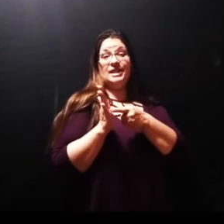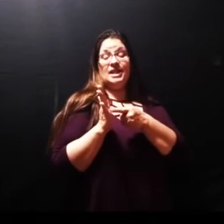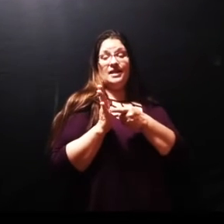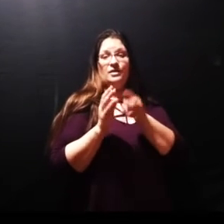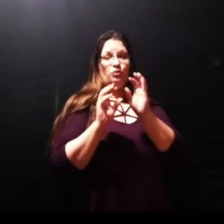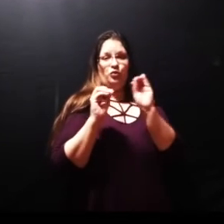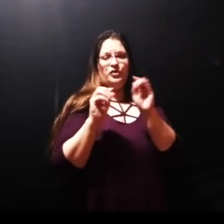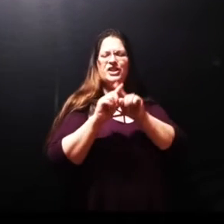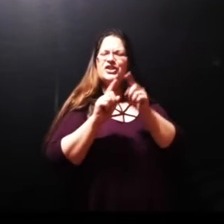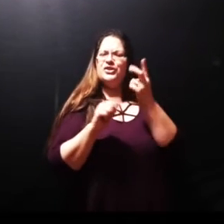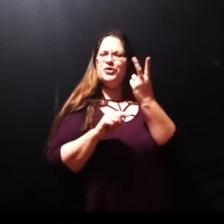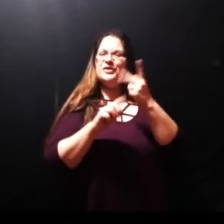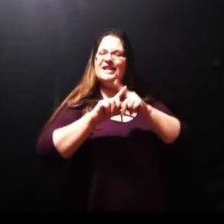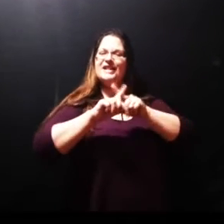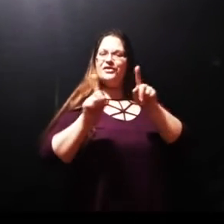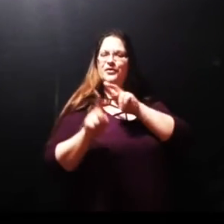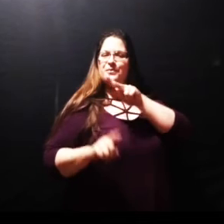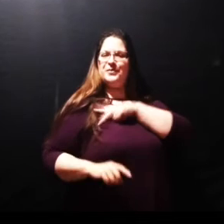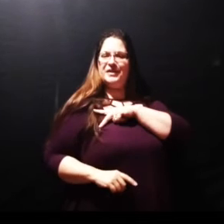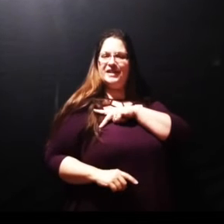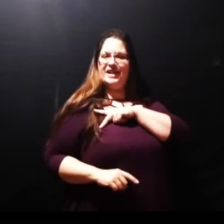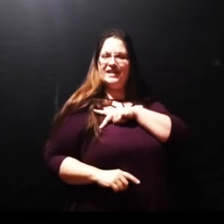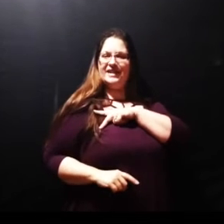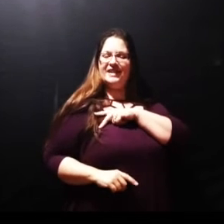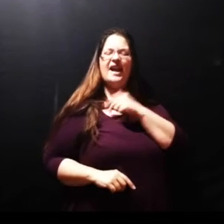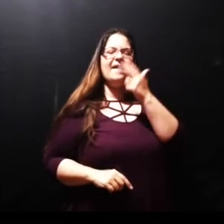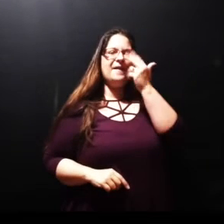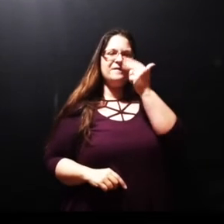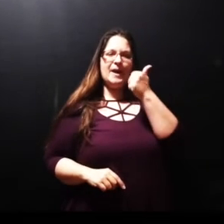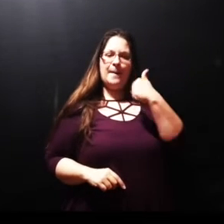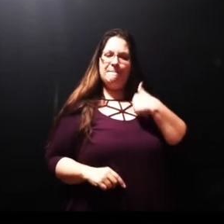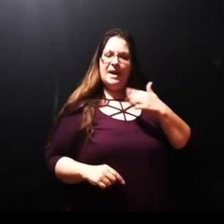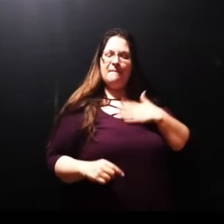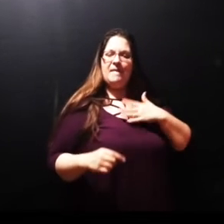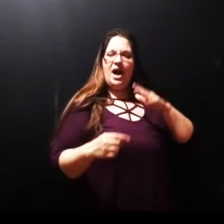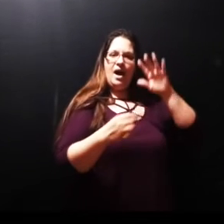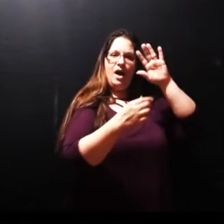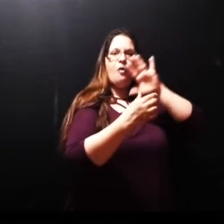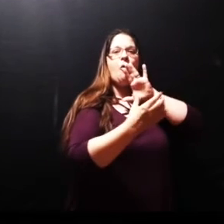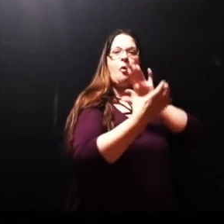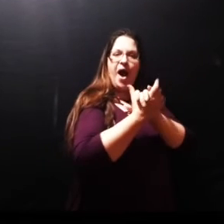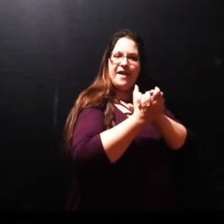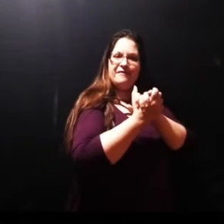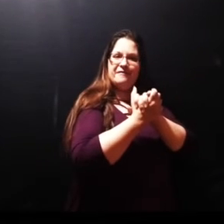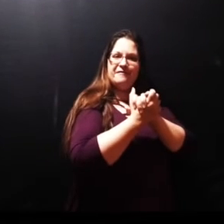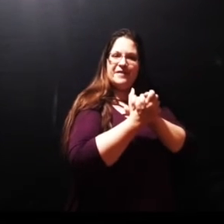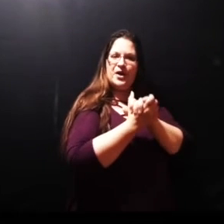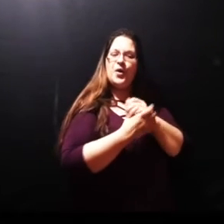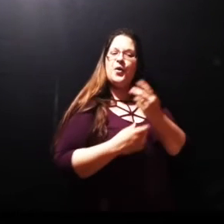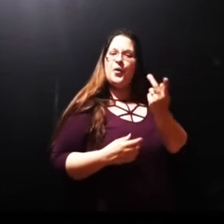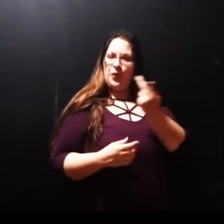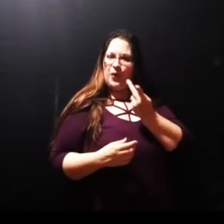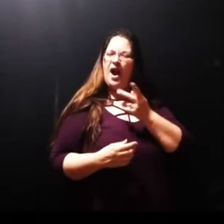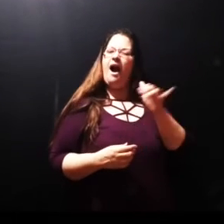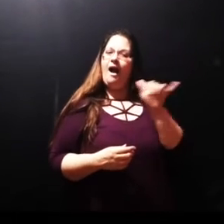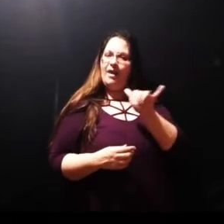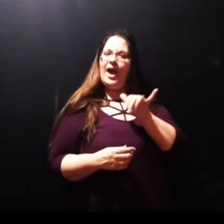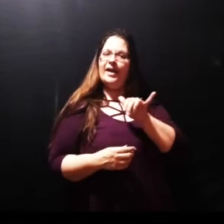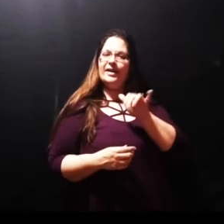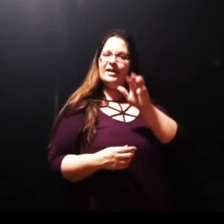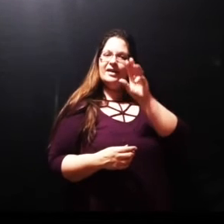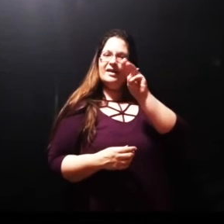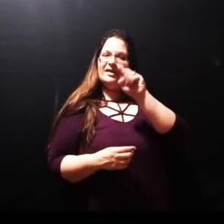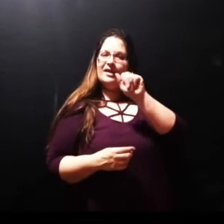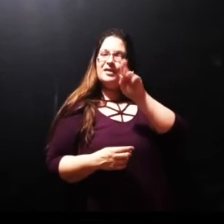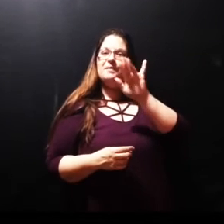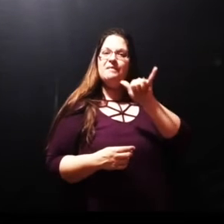the present day and I can tell you between Gwen and me we're a Mary and a Martha I'm Martha always keyed up